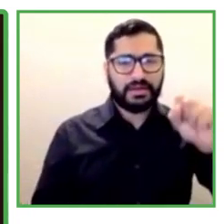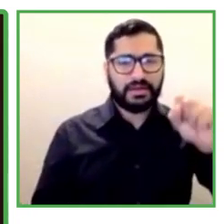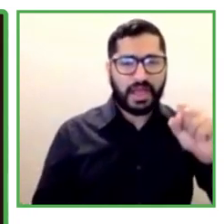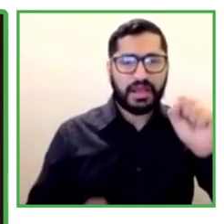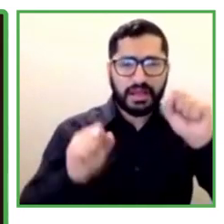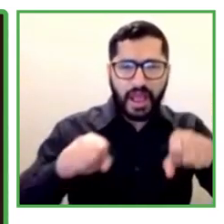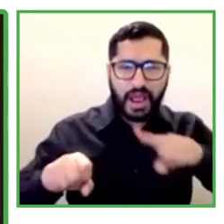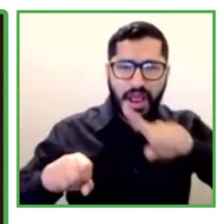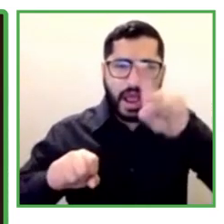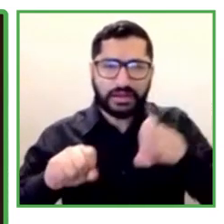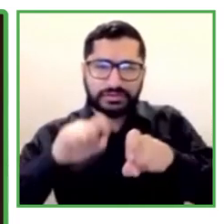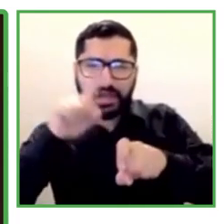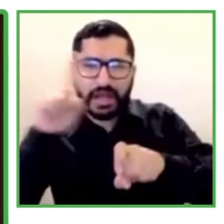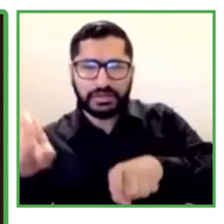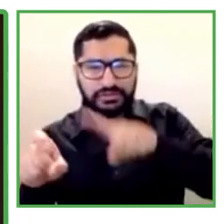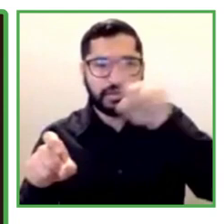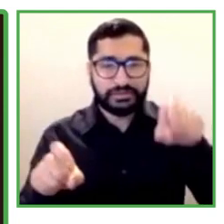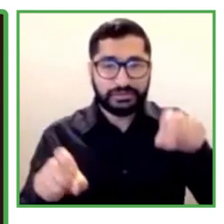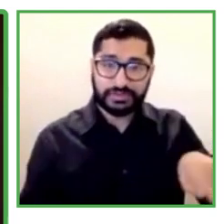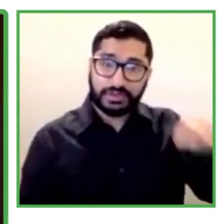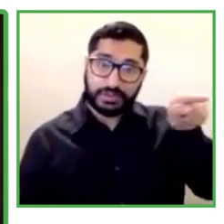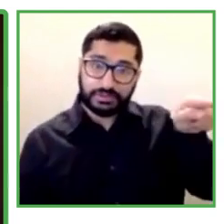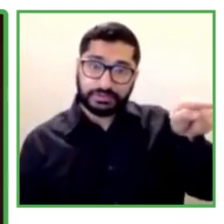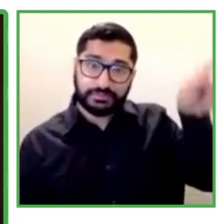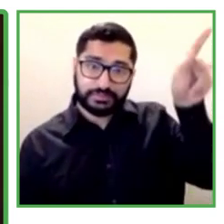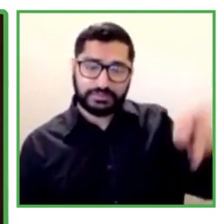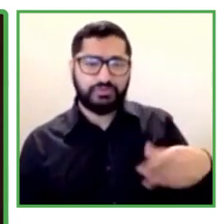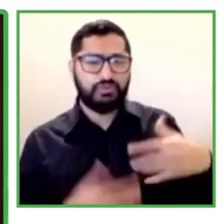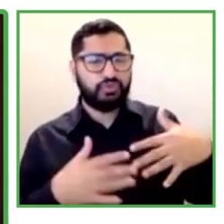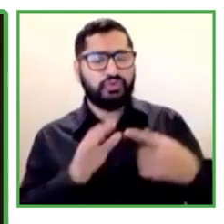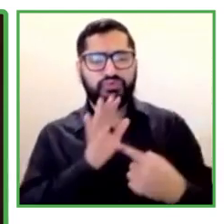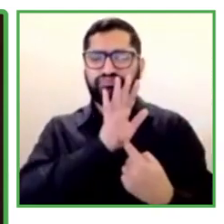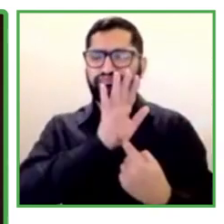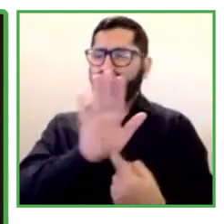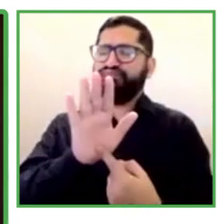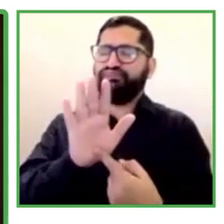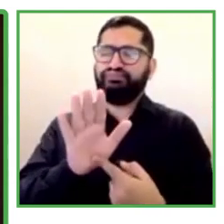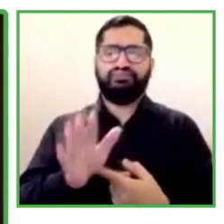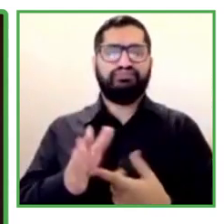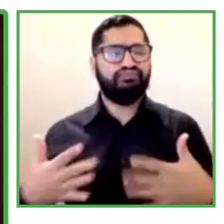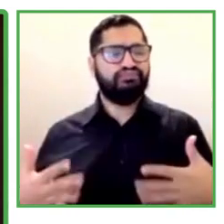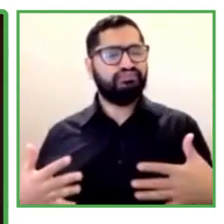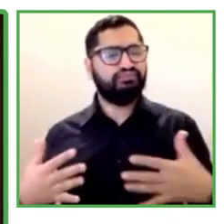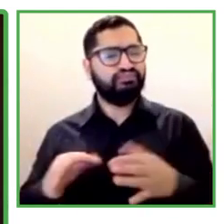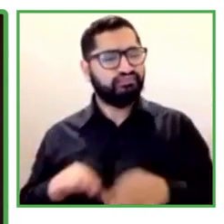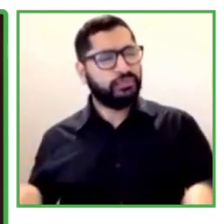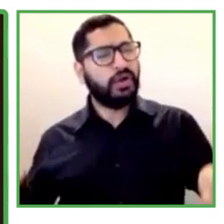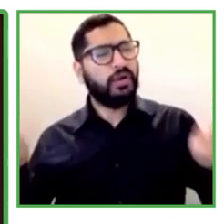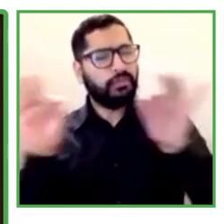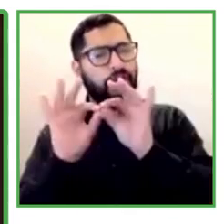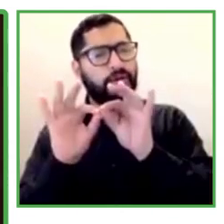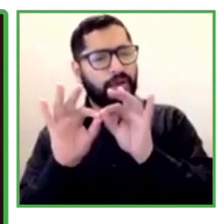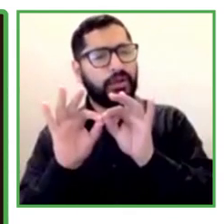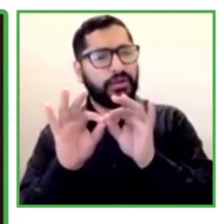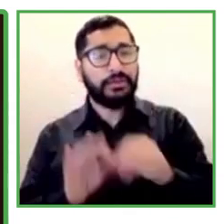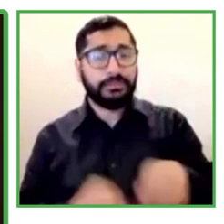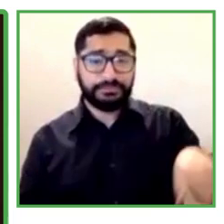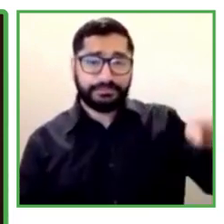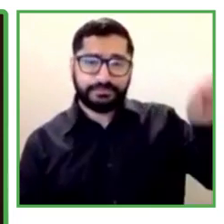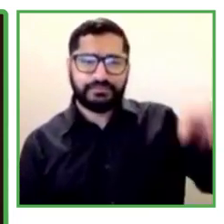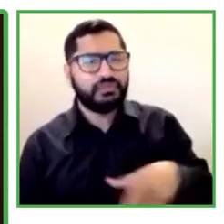Helm means hope in English. The consultancy was established in 2014,